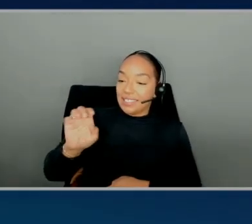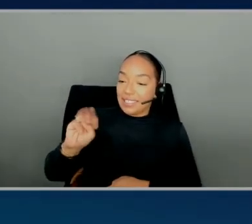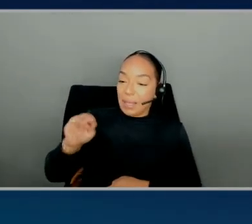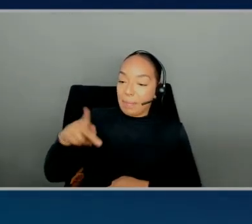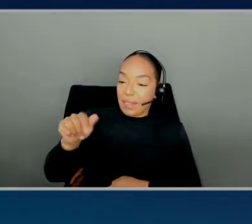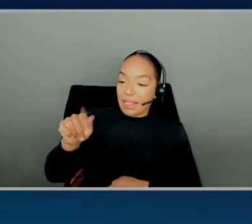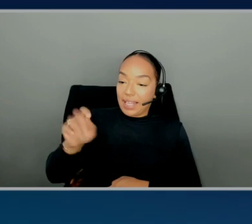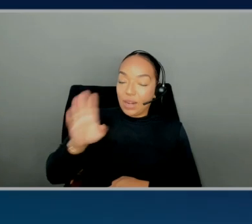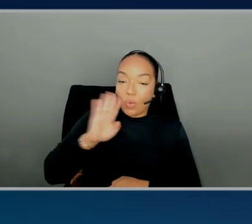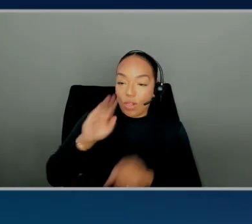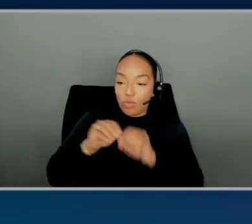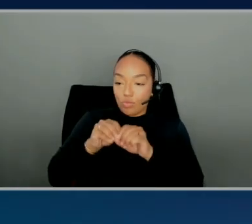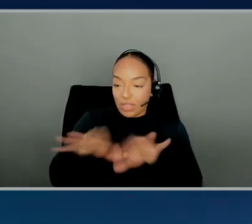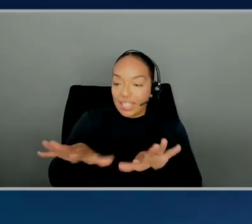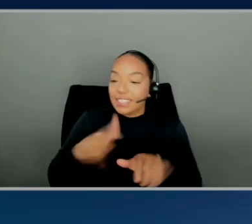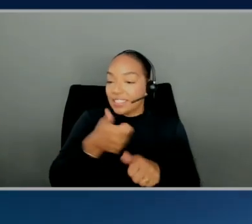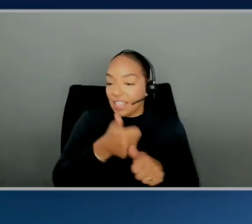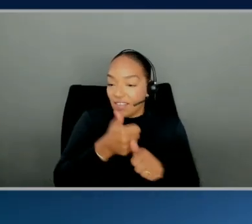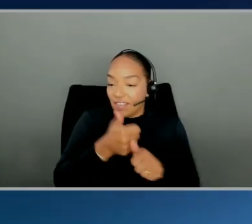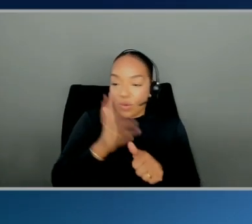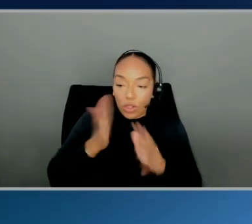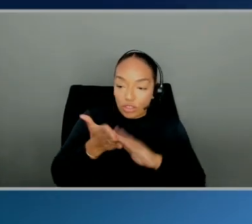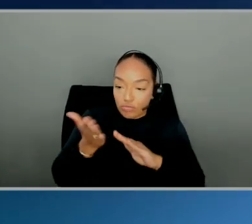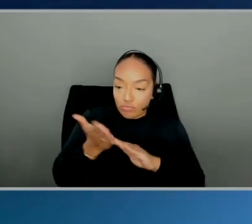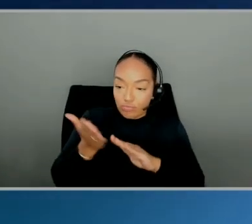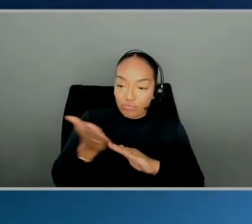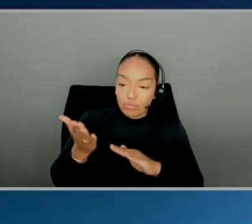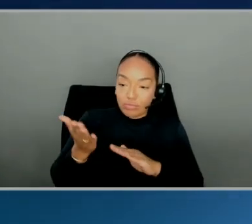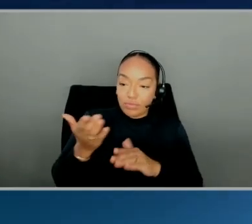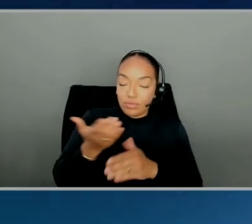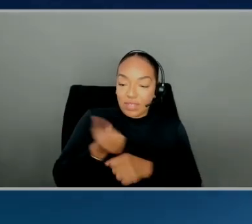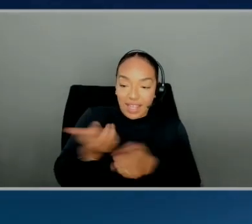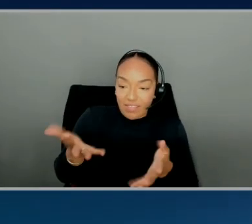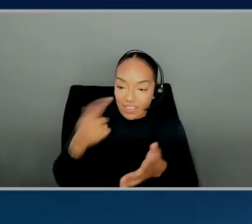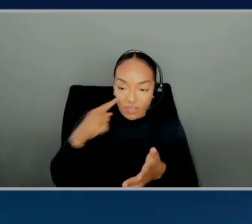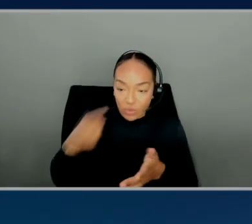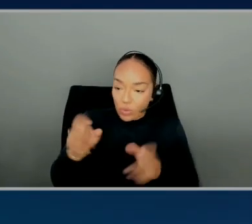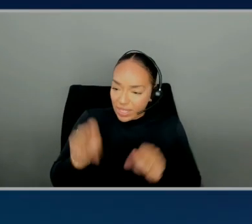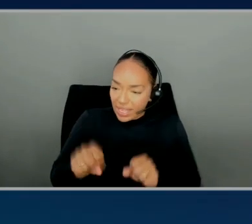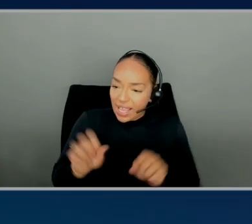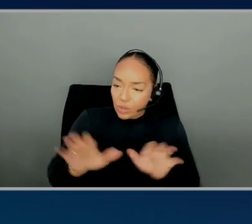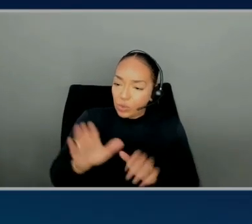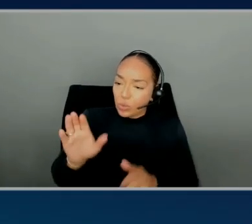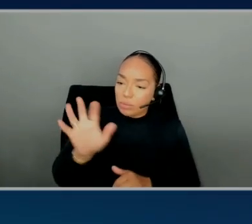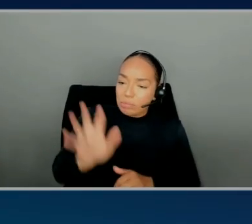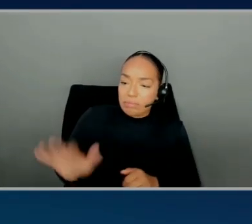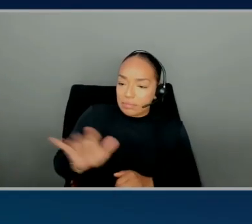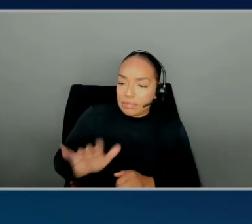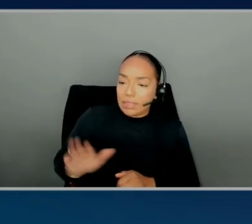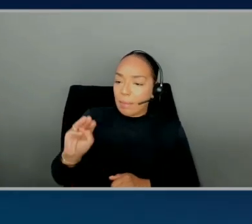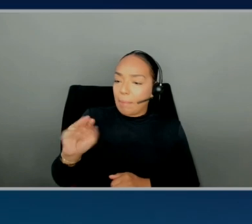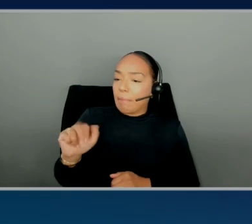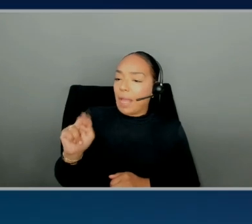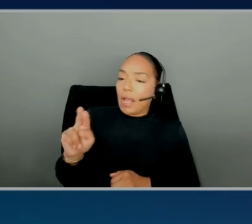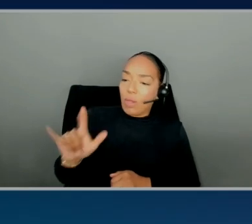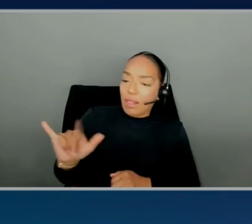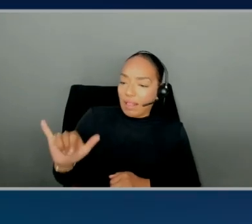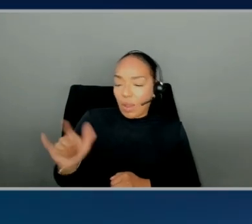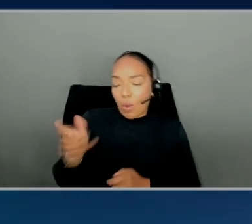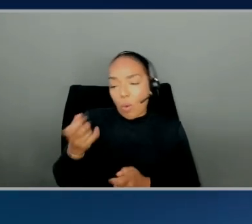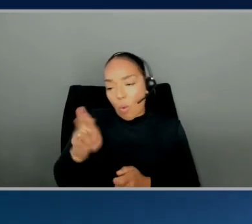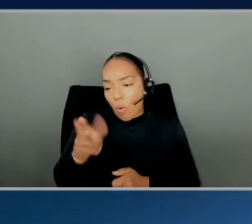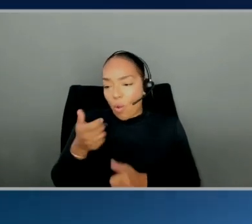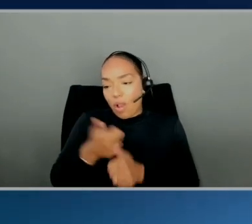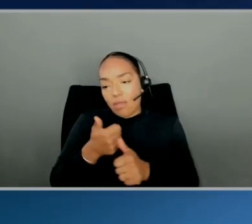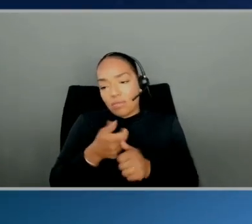generate everything for you, right? So that's, you can do it manually just to see how it is, or you can do it automated, right?